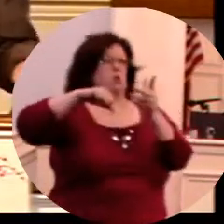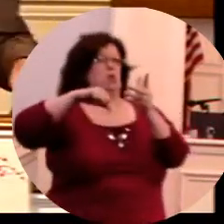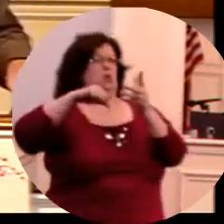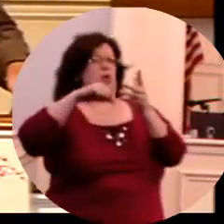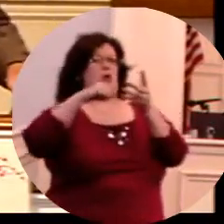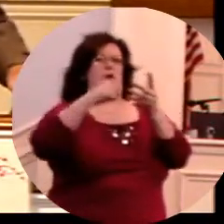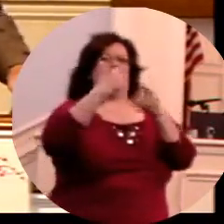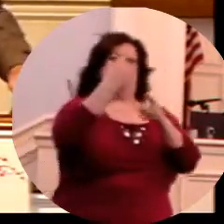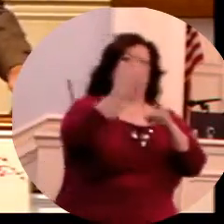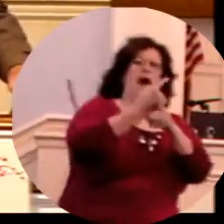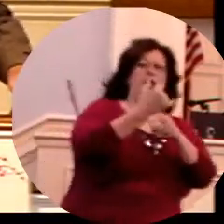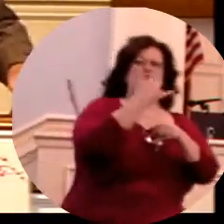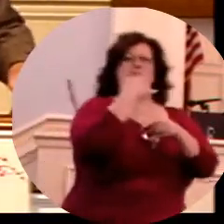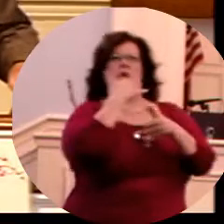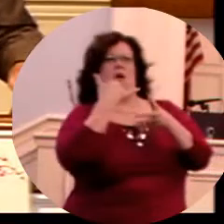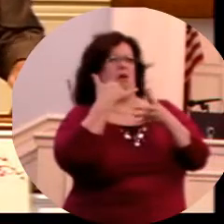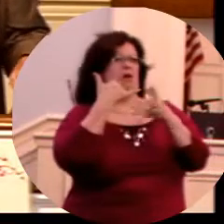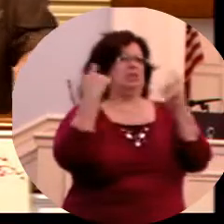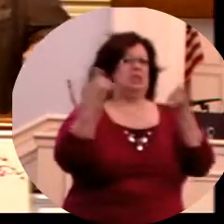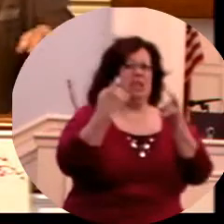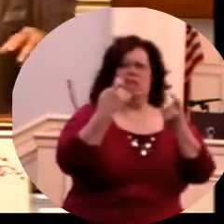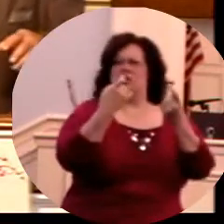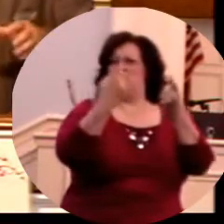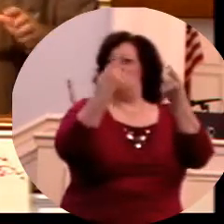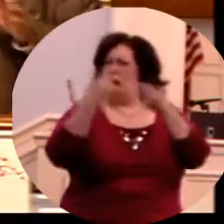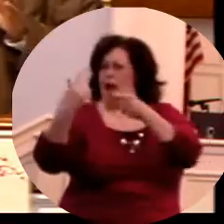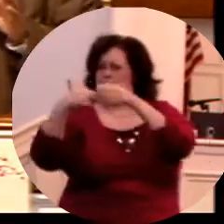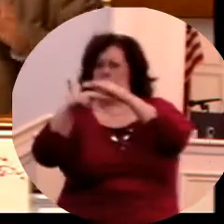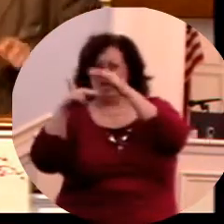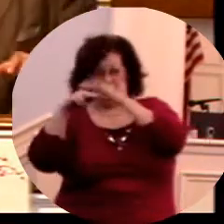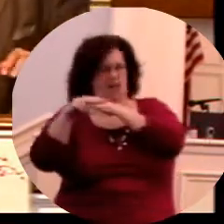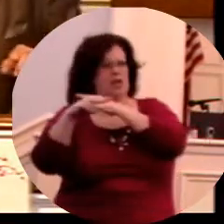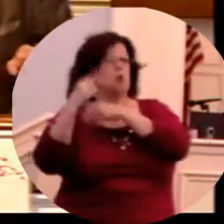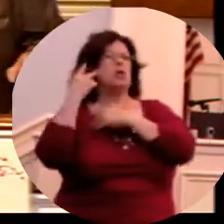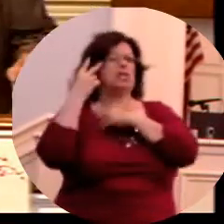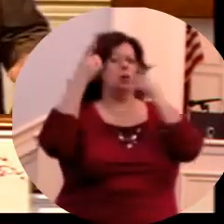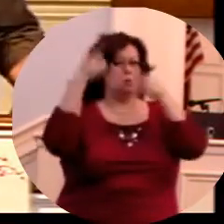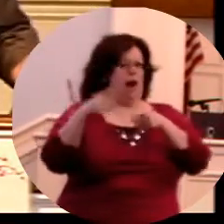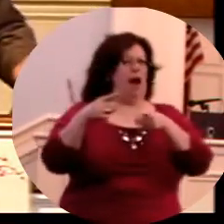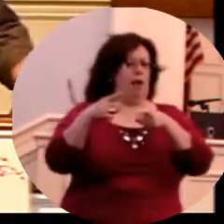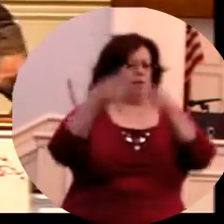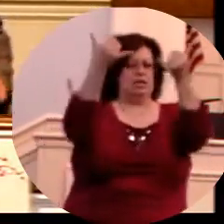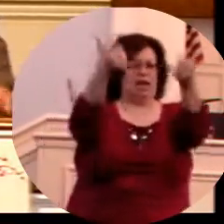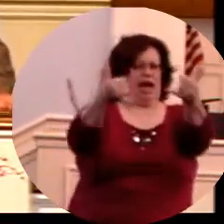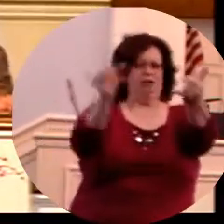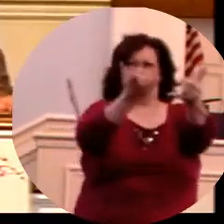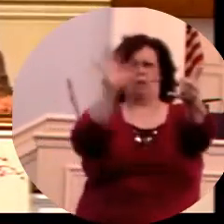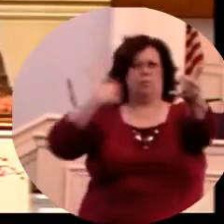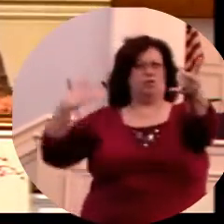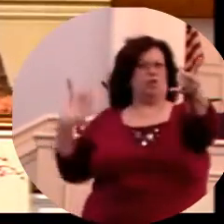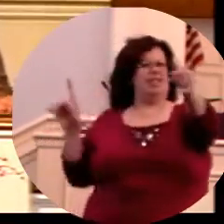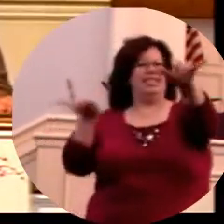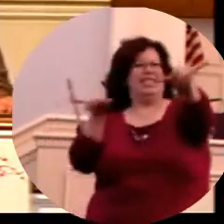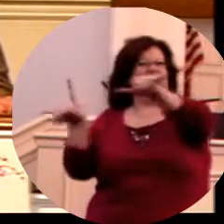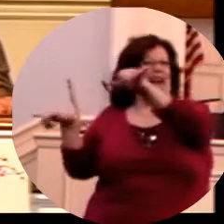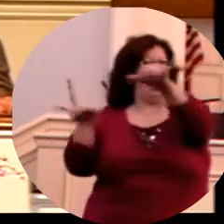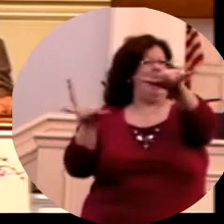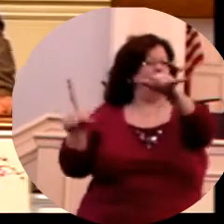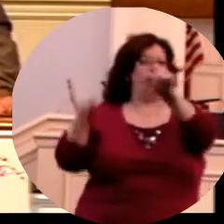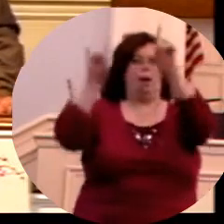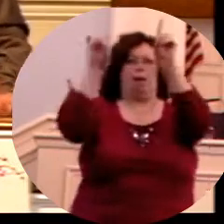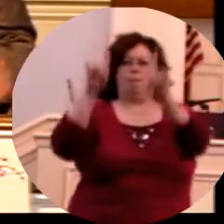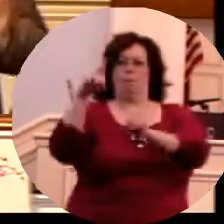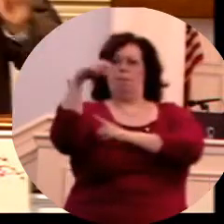prophecies, moral prophecies, and conditions that would parallel those times. Now in 2 Timothy chapter